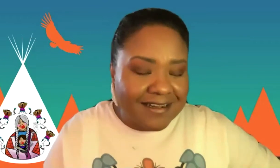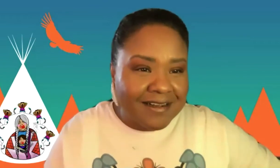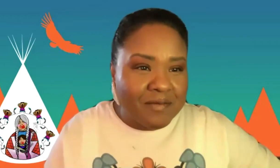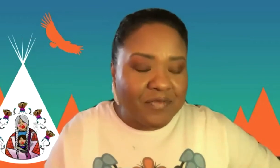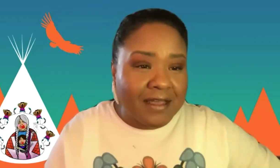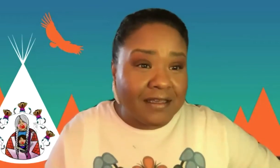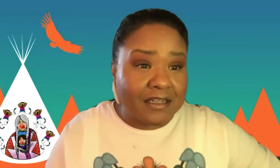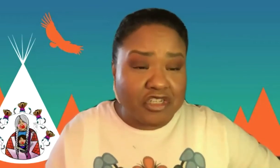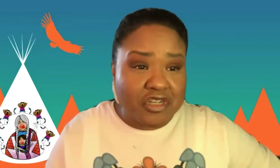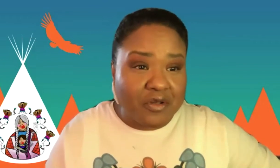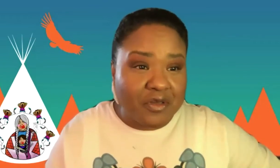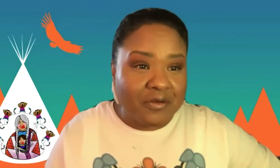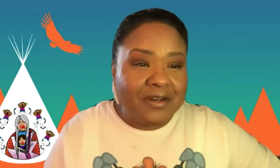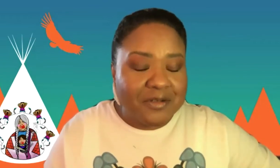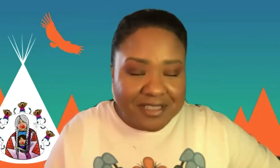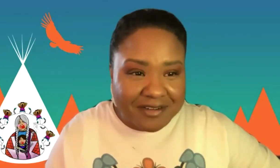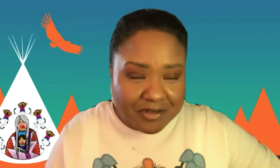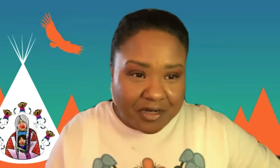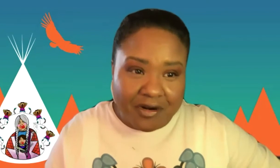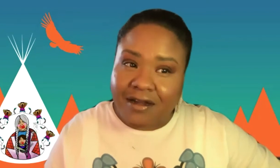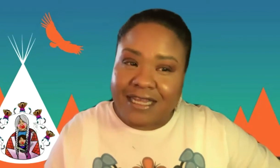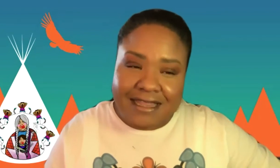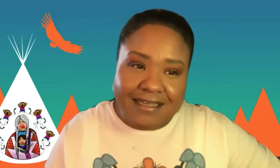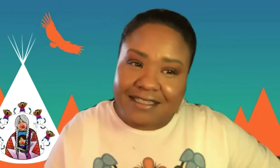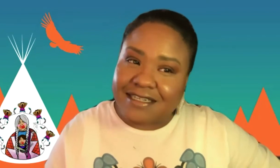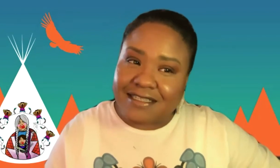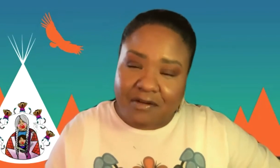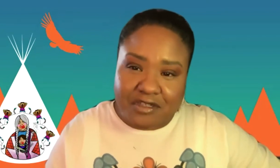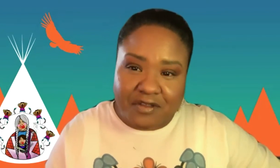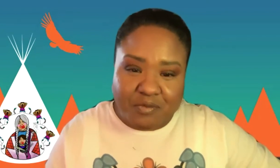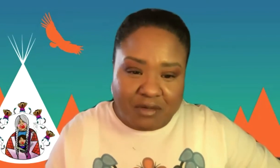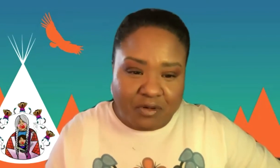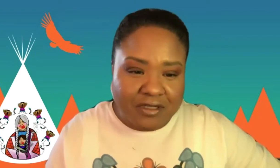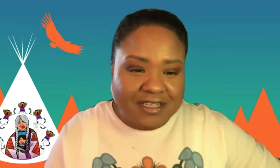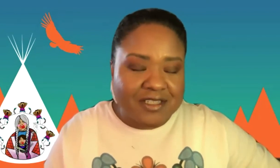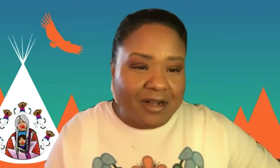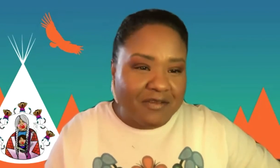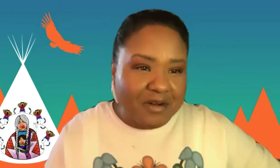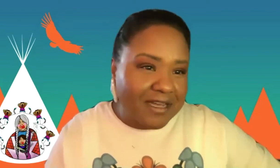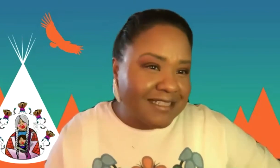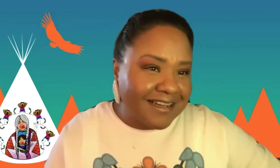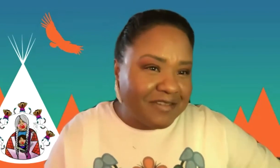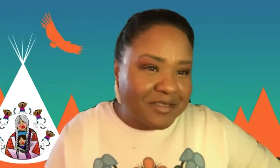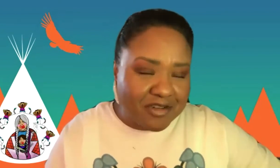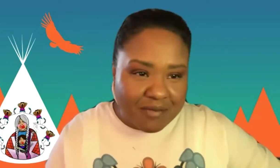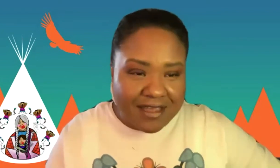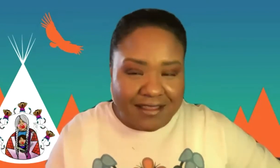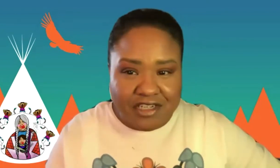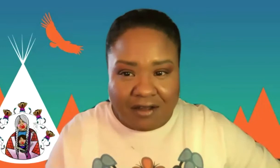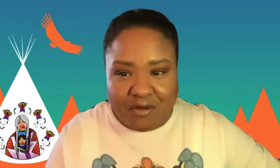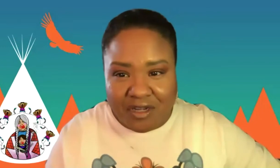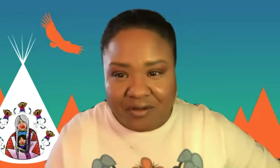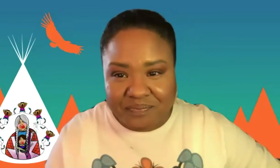link that could actually show you whose territory you're on in the Indigenous language of those people. So I'll have one of my tech folks drop